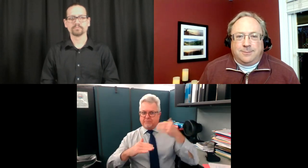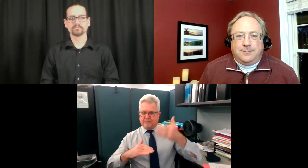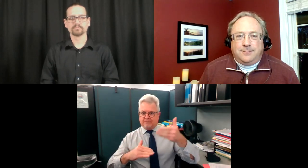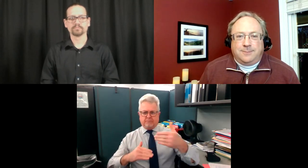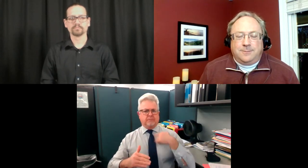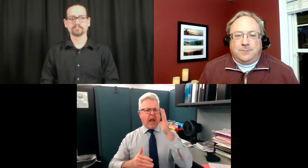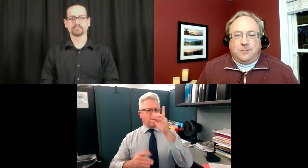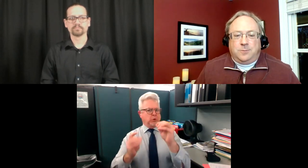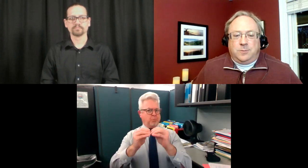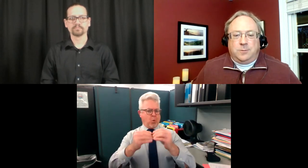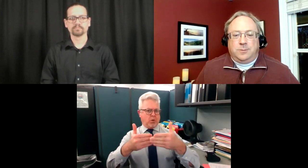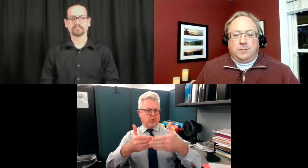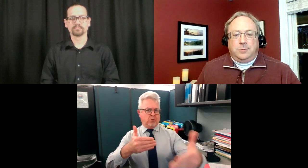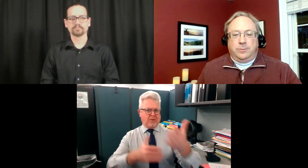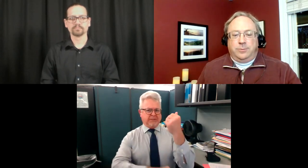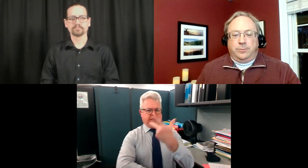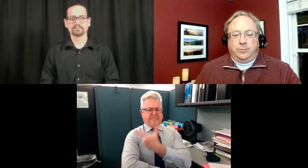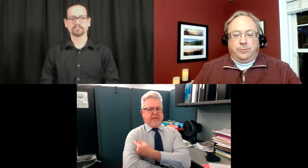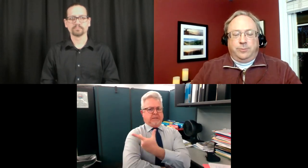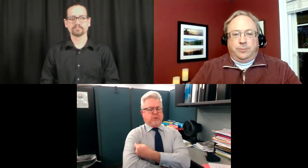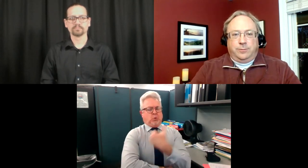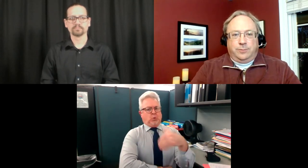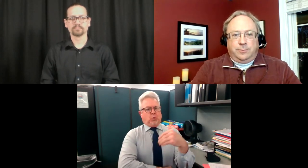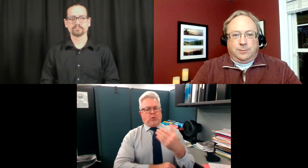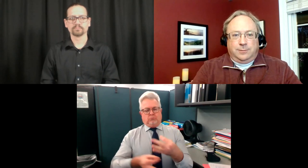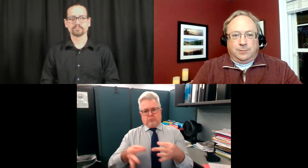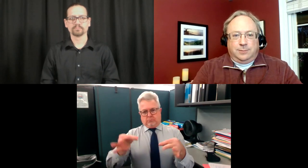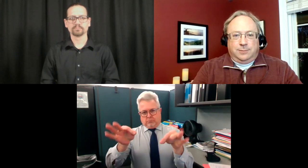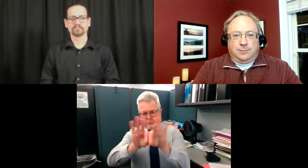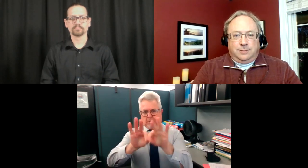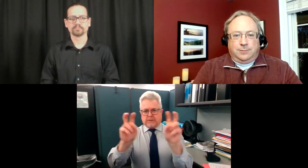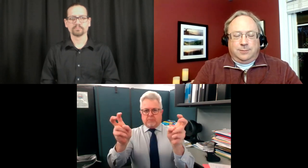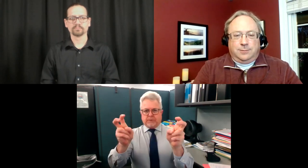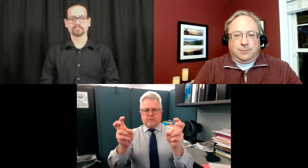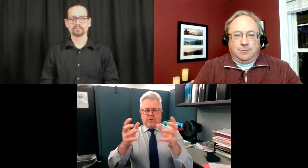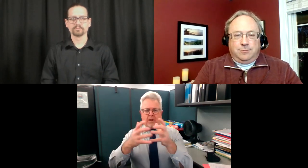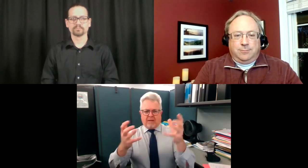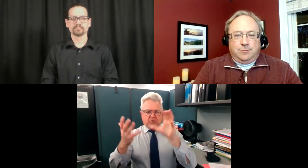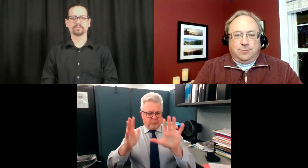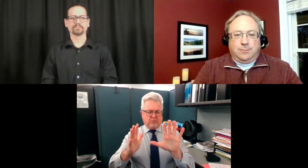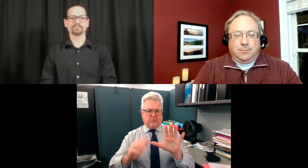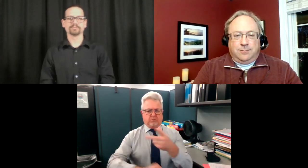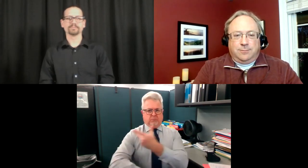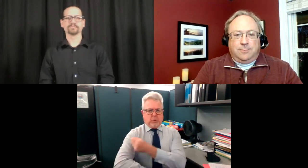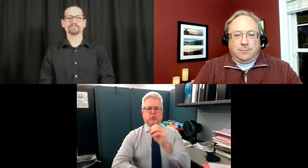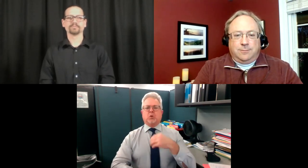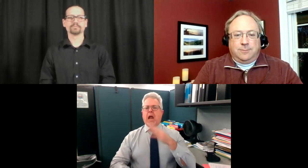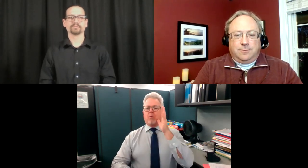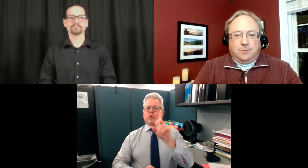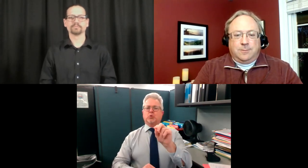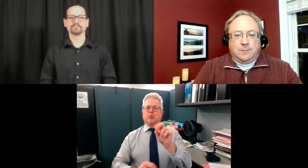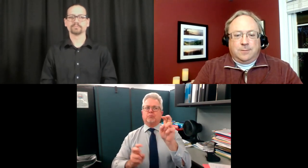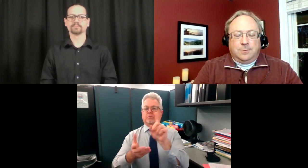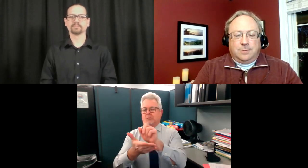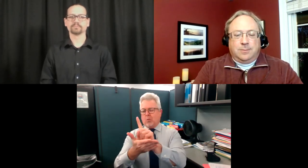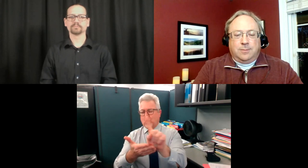from and most of the vlogs that i do on the rhode island commission for the deaf and hard of hearing information that i put in sign language blogs